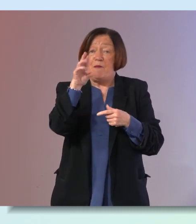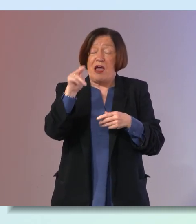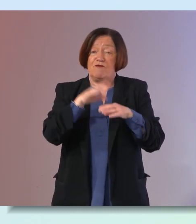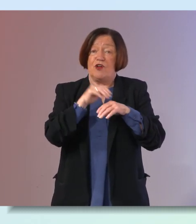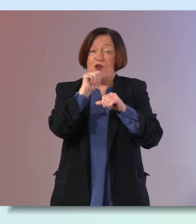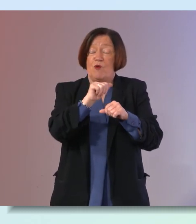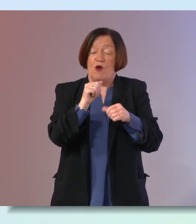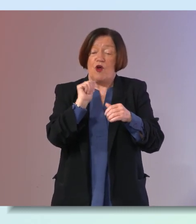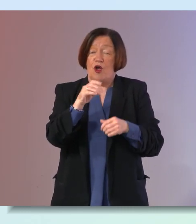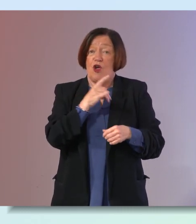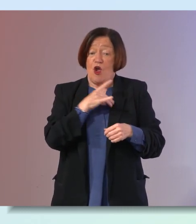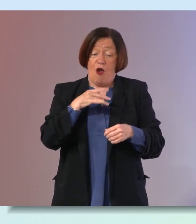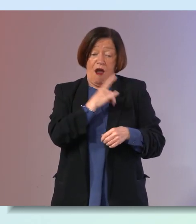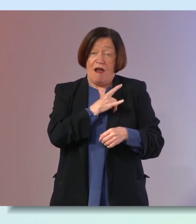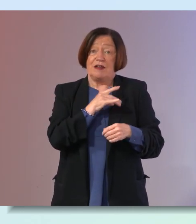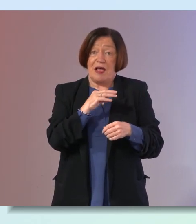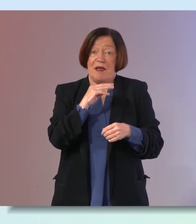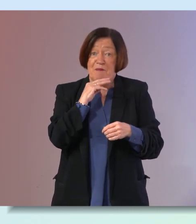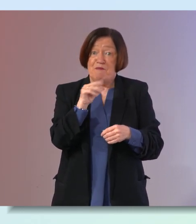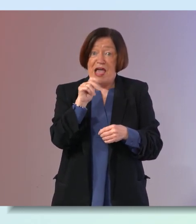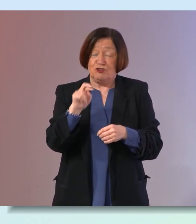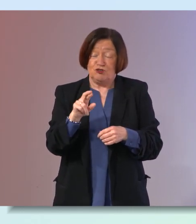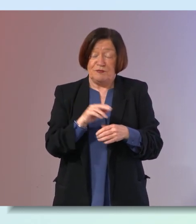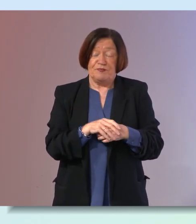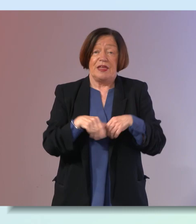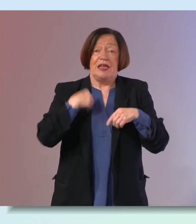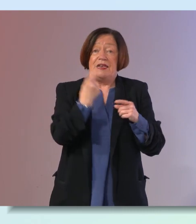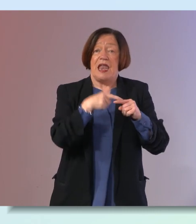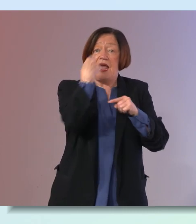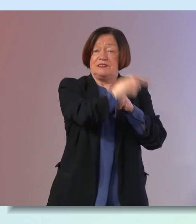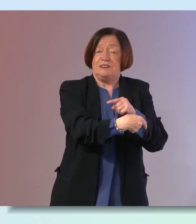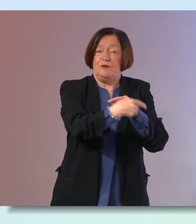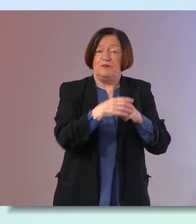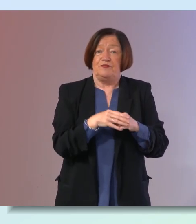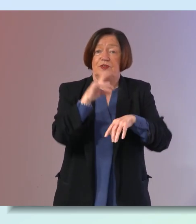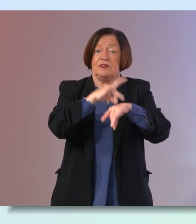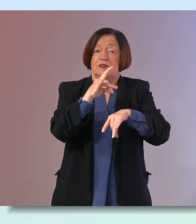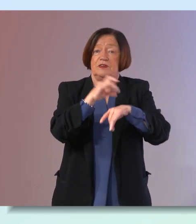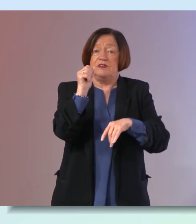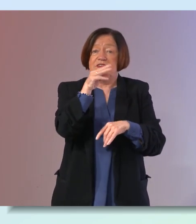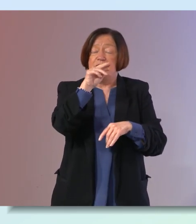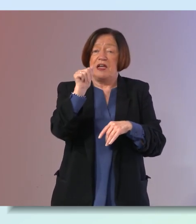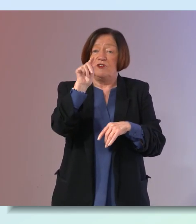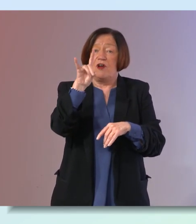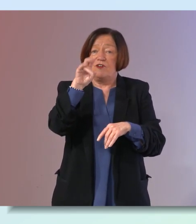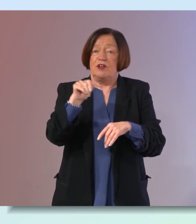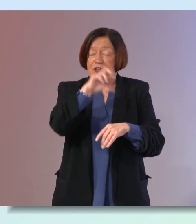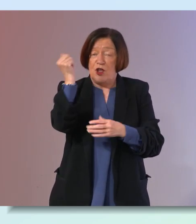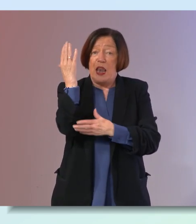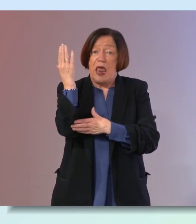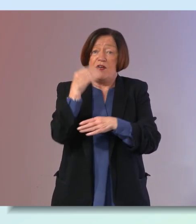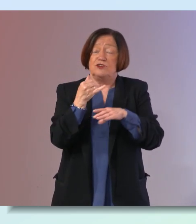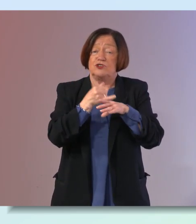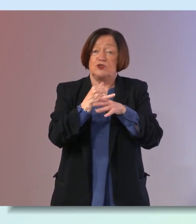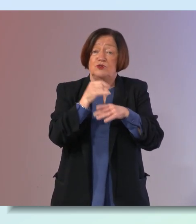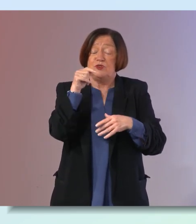her heart matters campaign uh next to um maura is um dr samantha dockery a senior lecturer in the school of